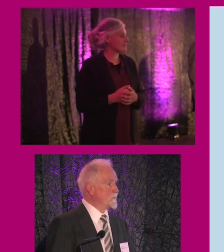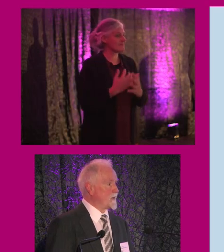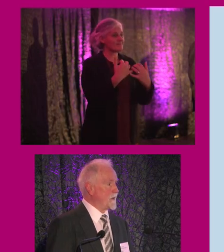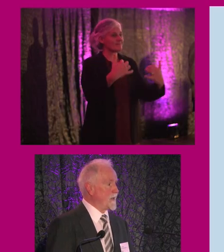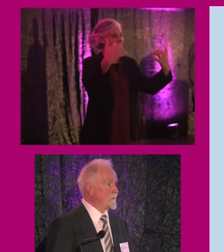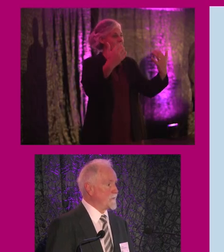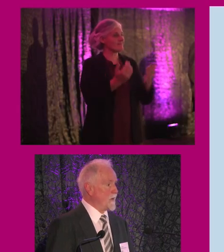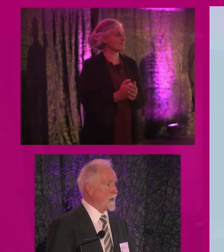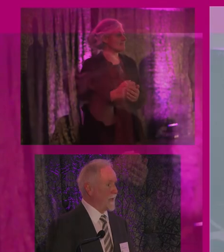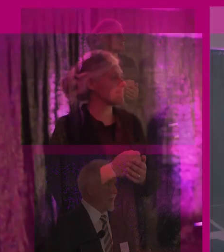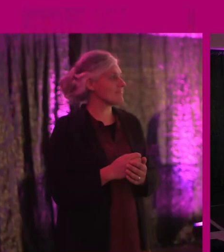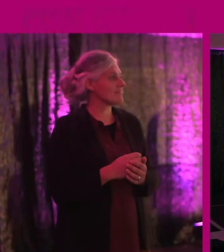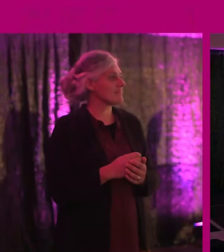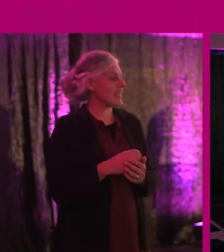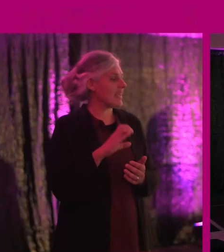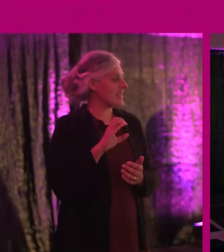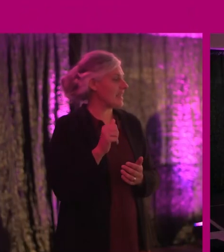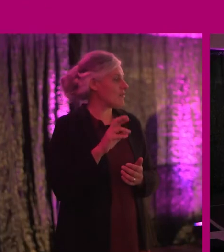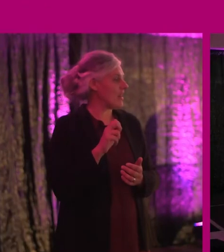and over to Caroline for online.